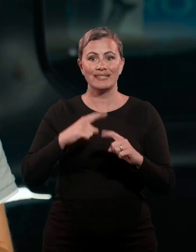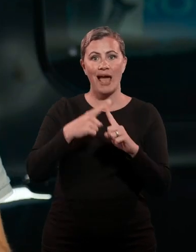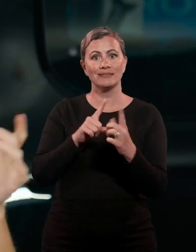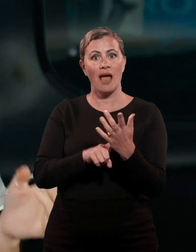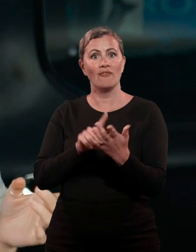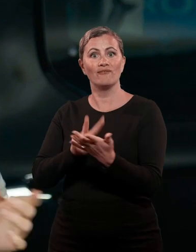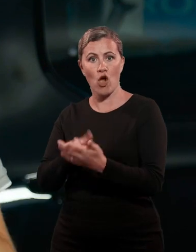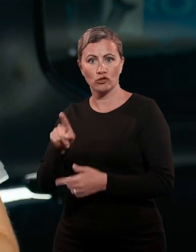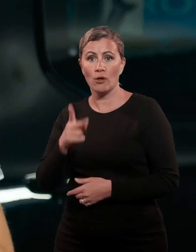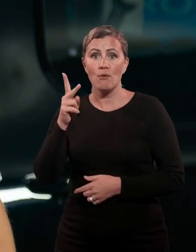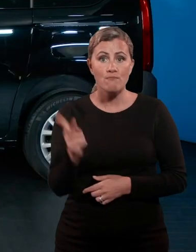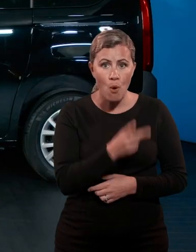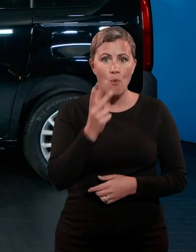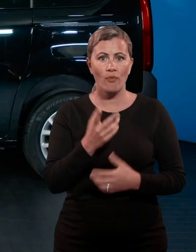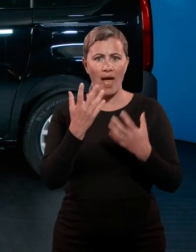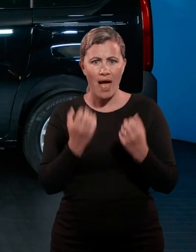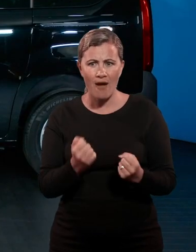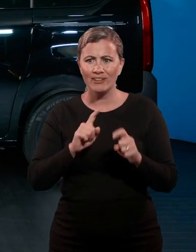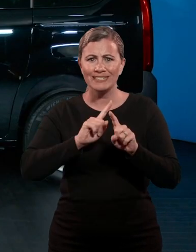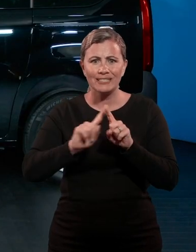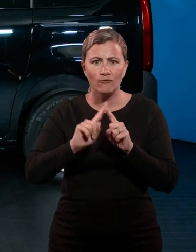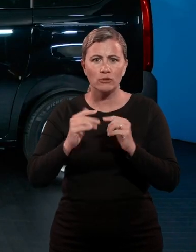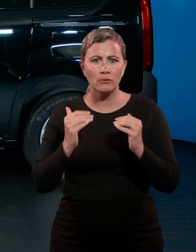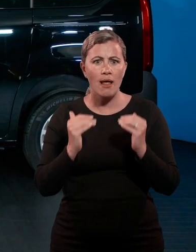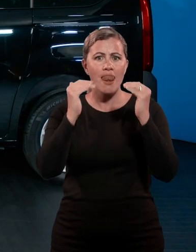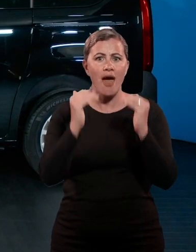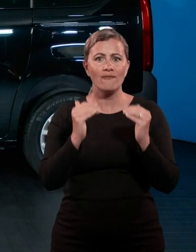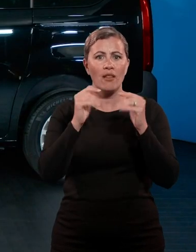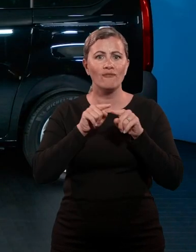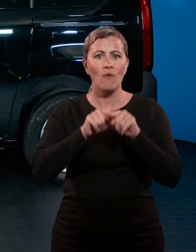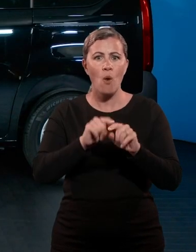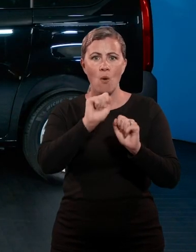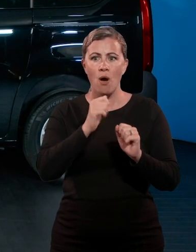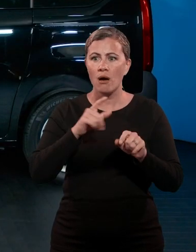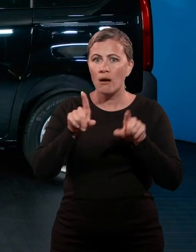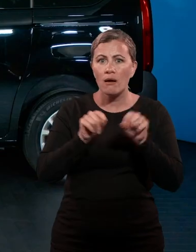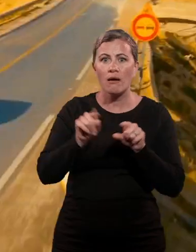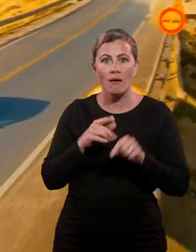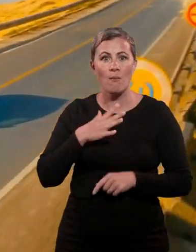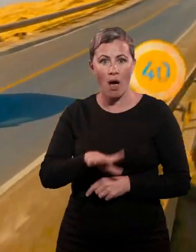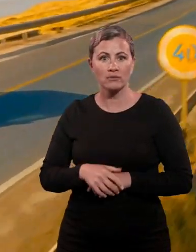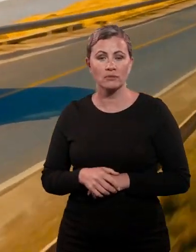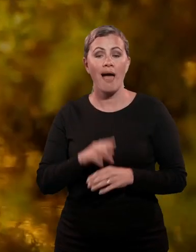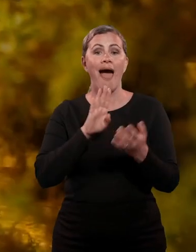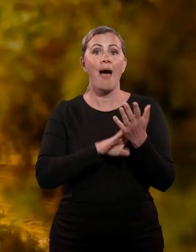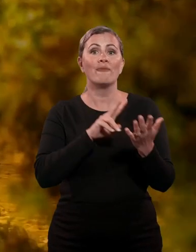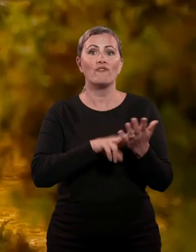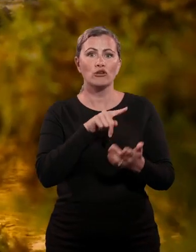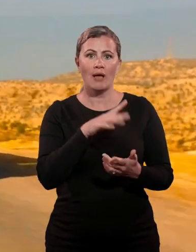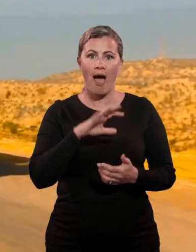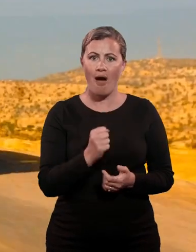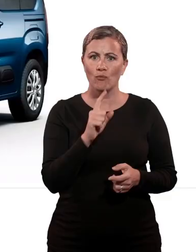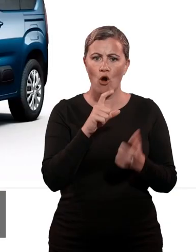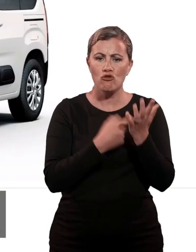can be specified in Feel and Flare XTR trim levels, while the M version is also available as the eye-catching Rip Curl Special Edition.